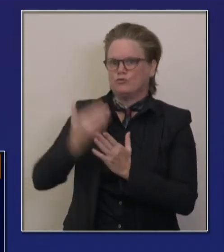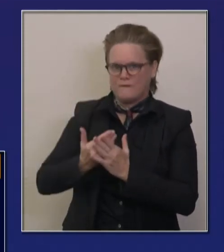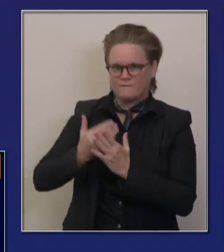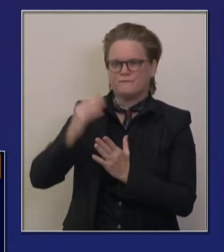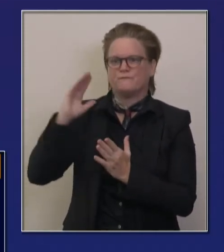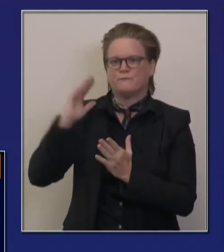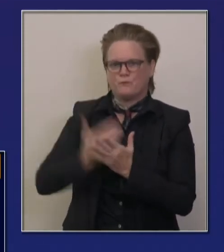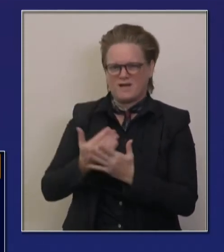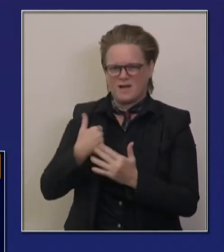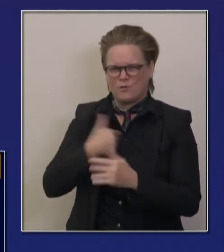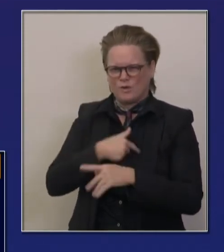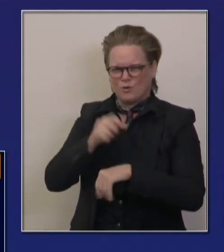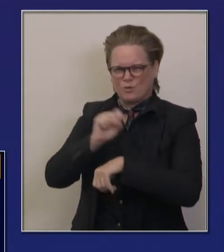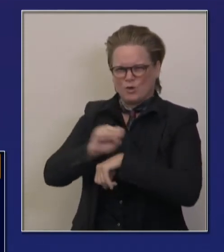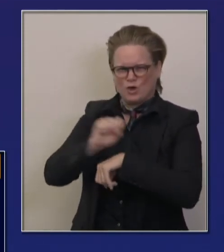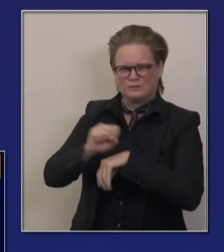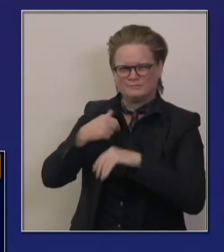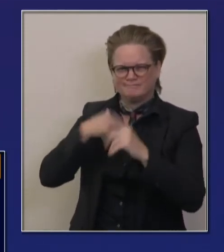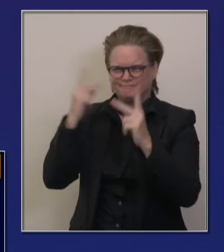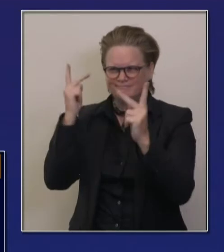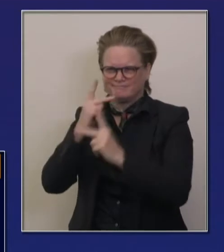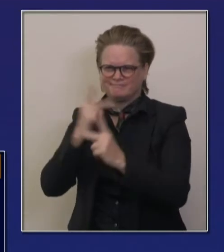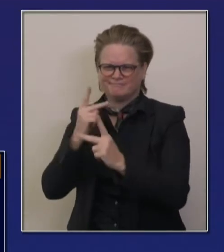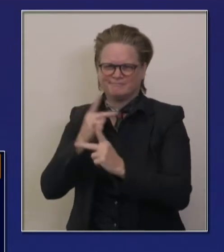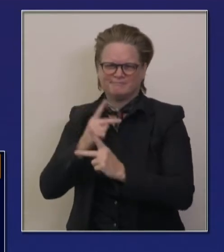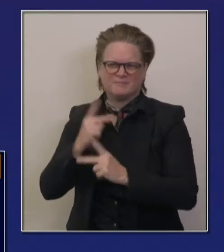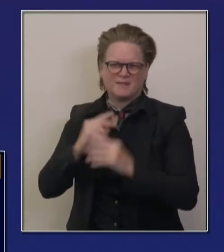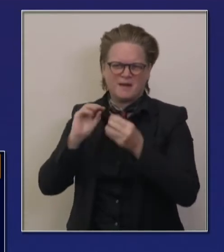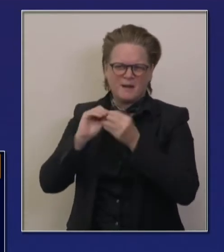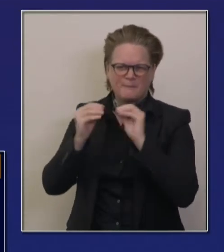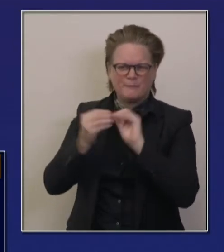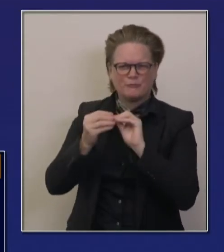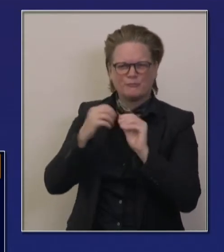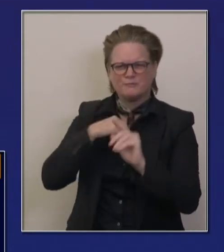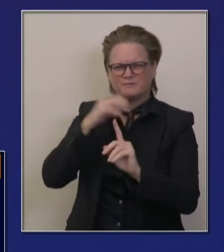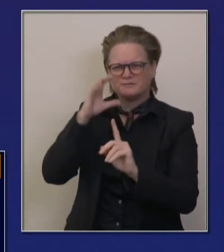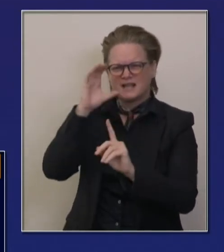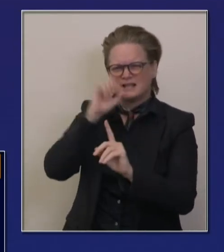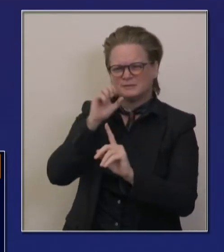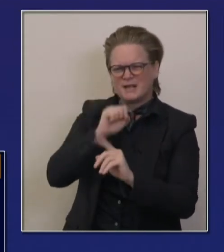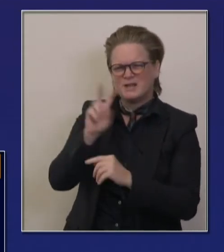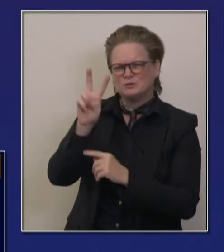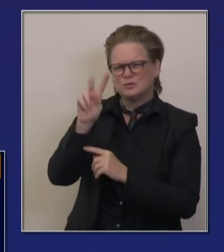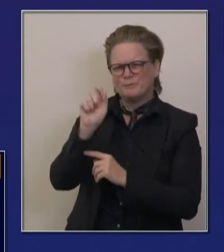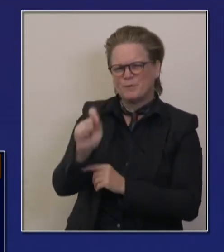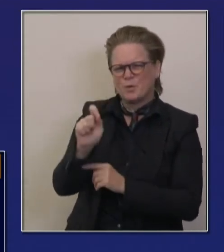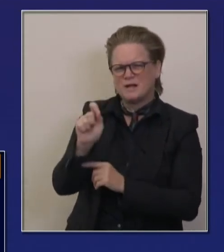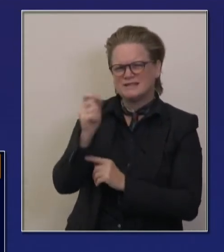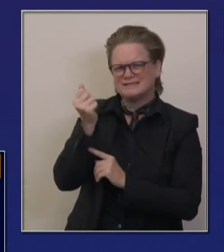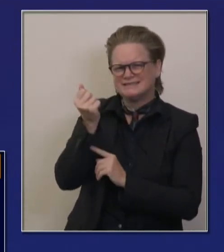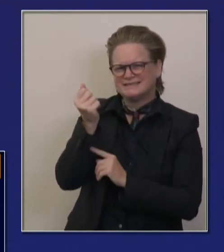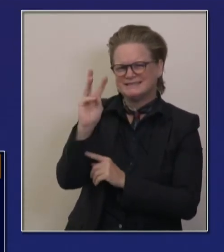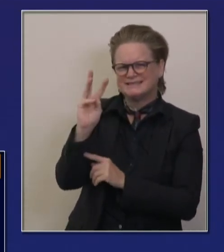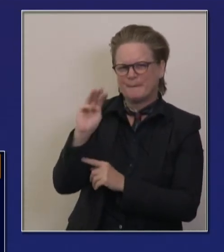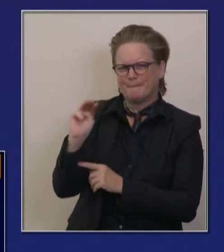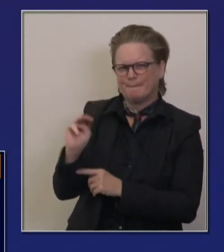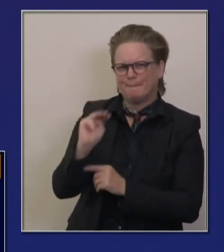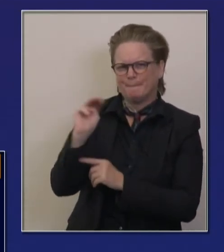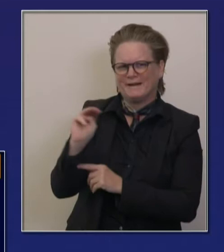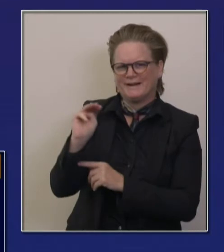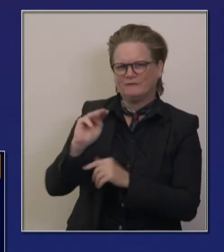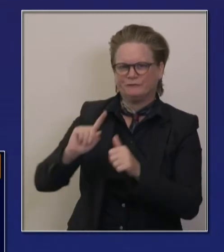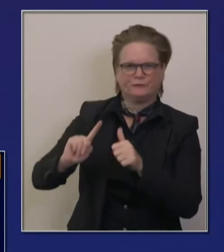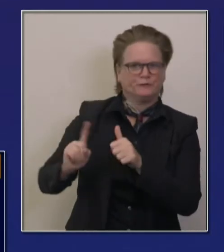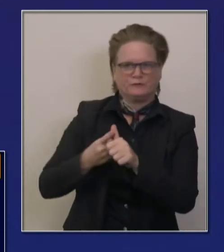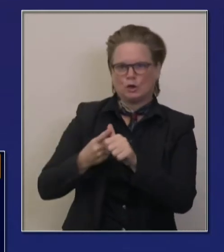assumption of 2.16 million doses of the vaccine within the calendar month of December.